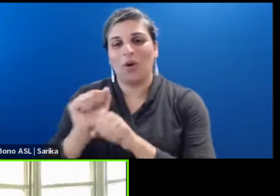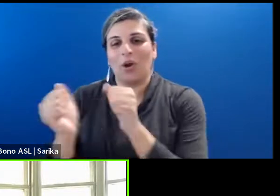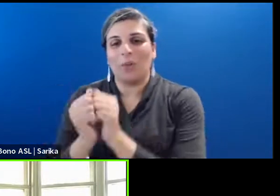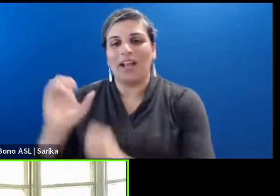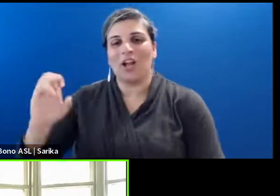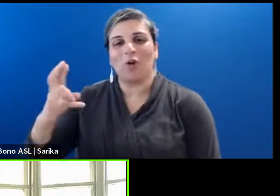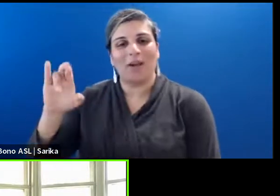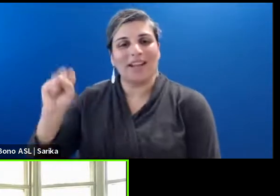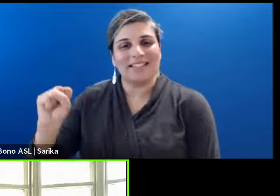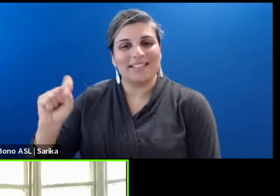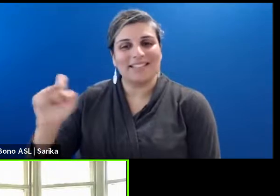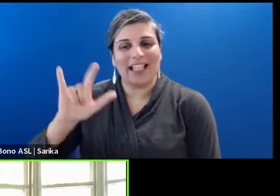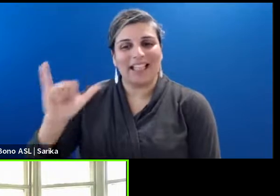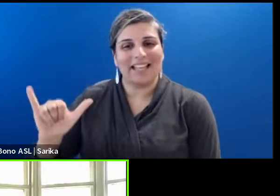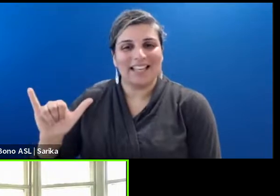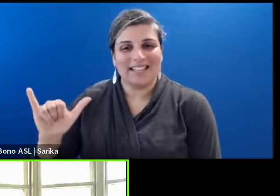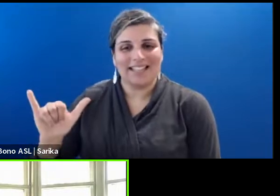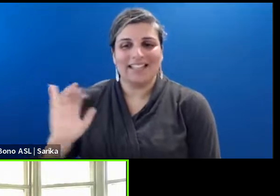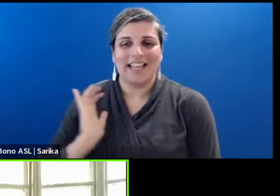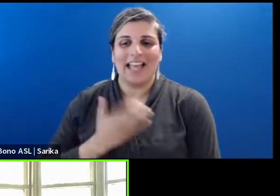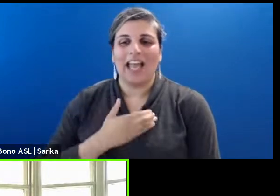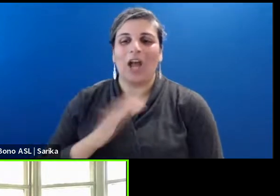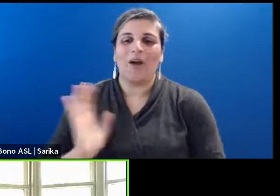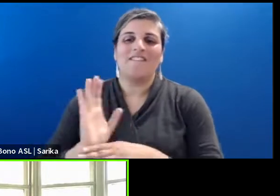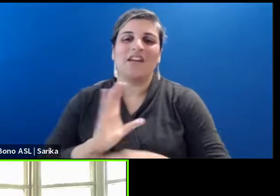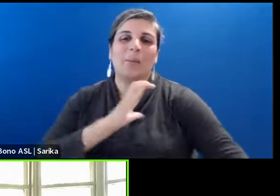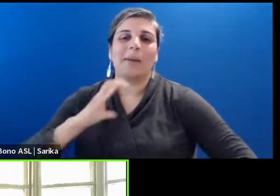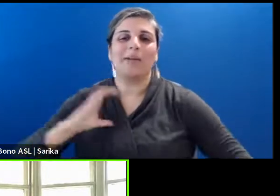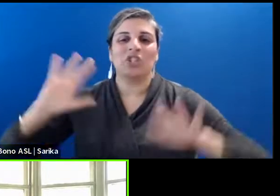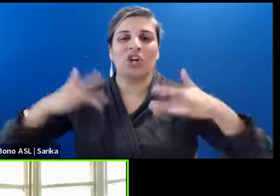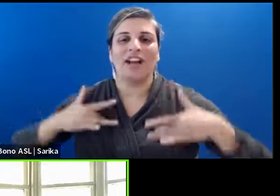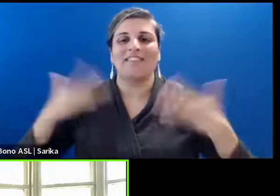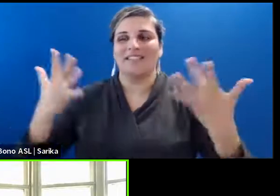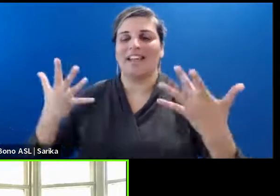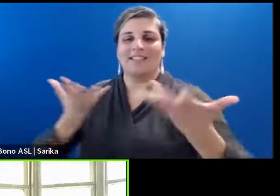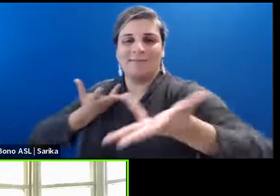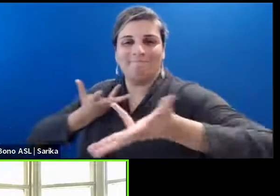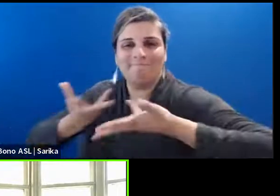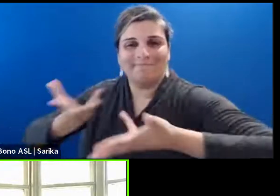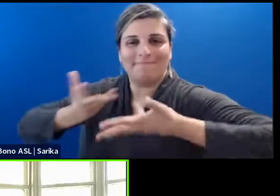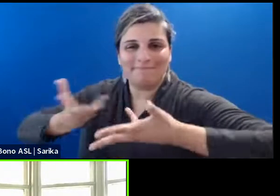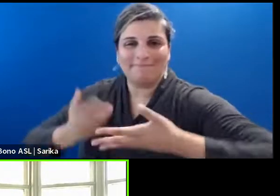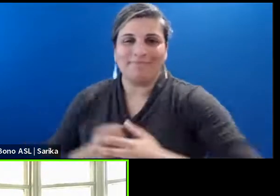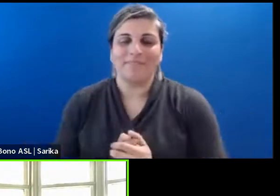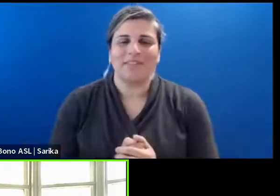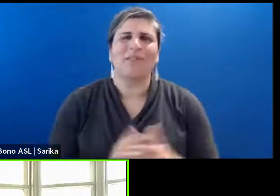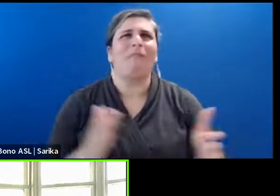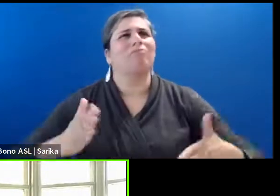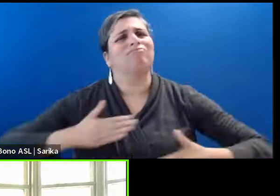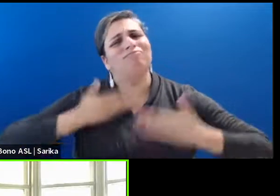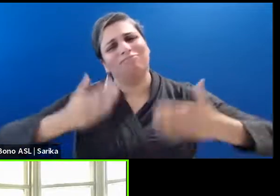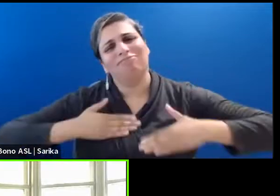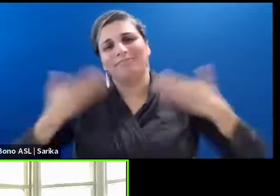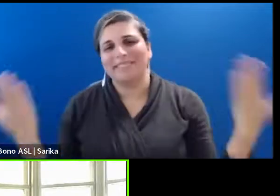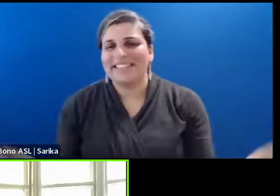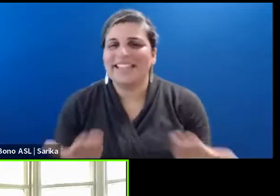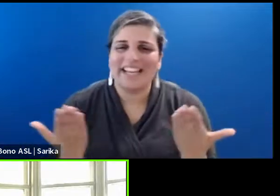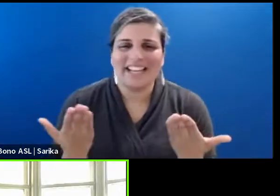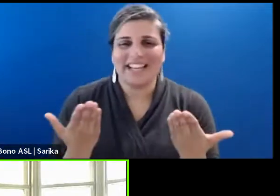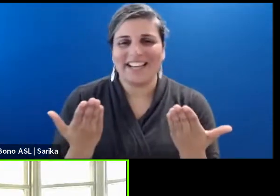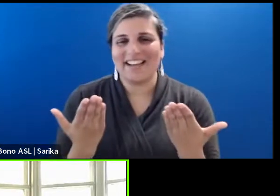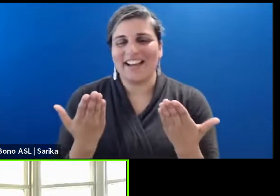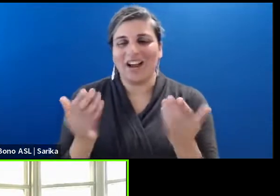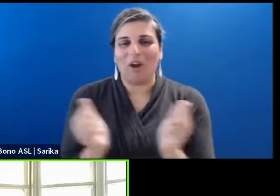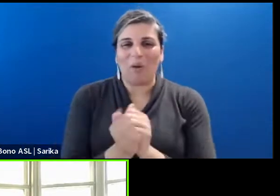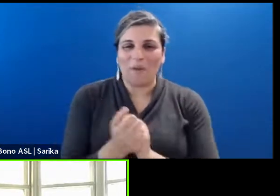at all of our film commissioner events. So I'm so happy to be here and I'm so happy to be with these